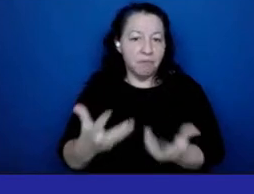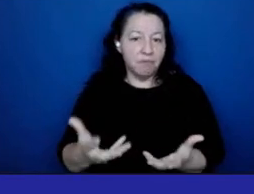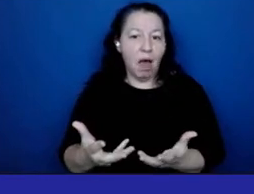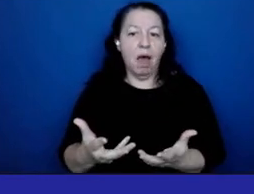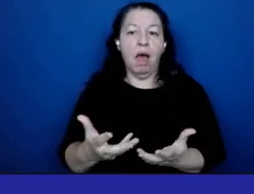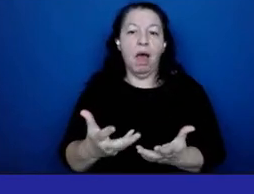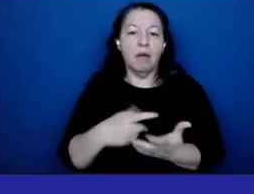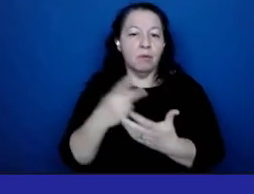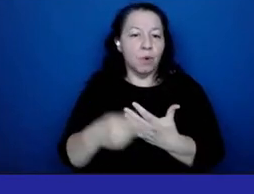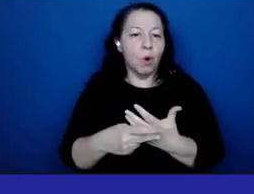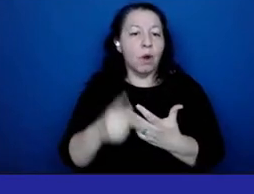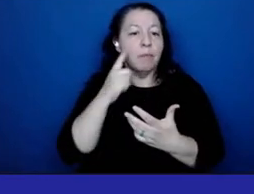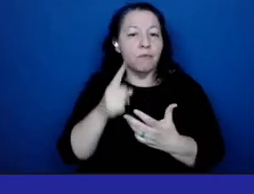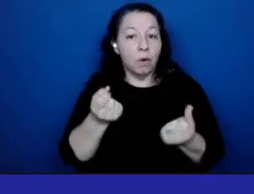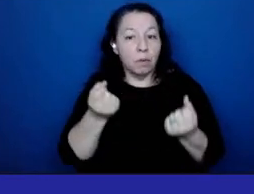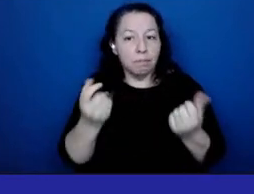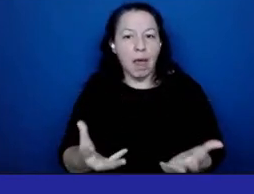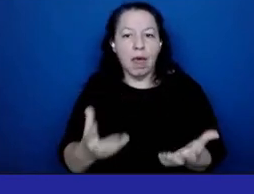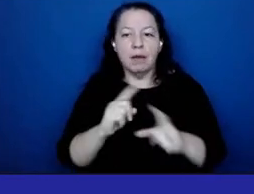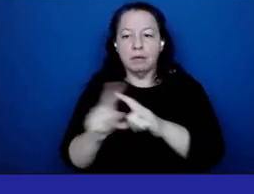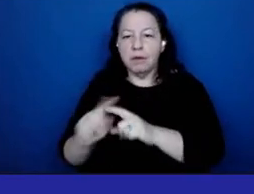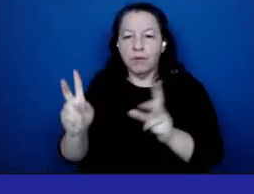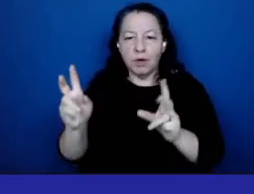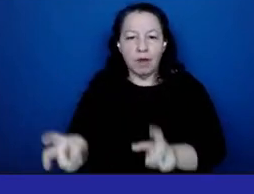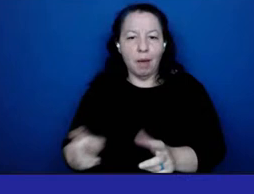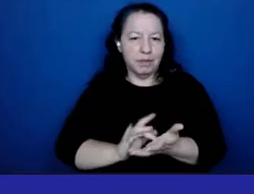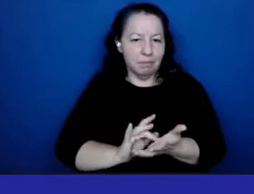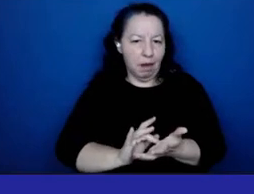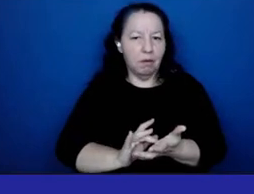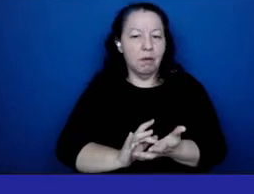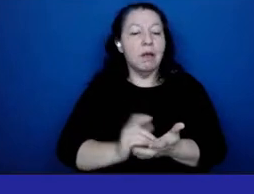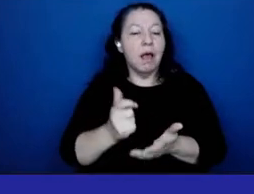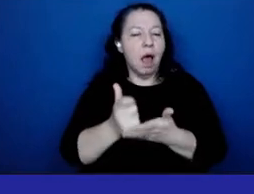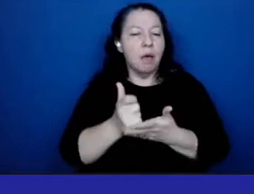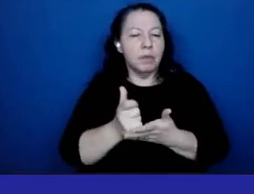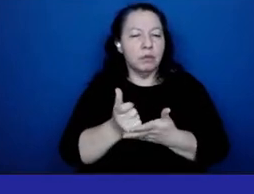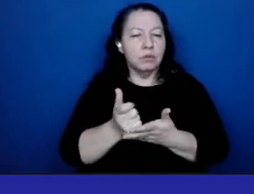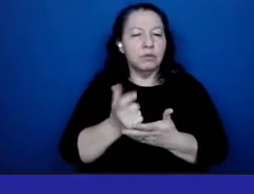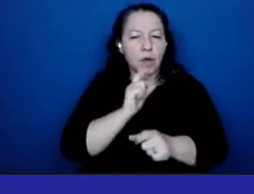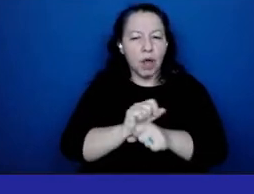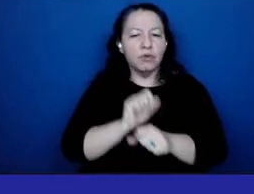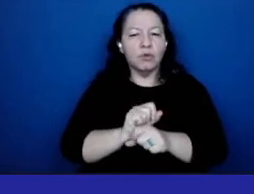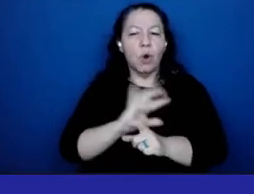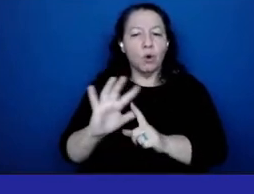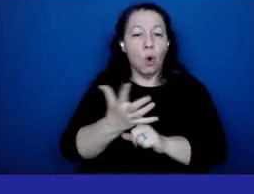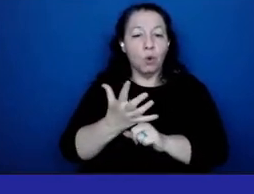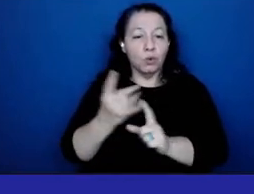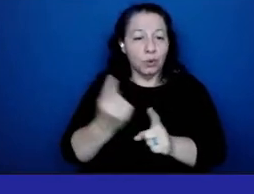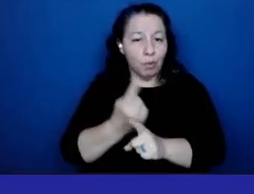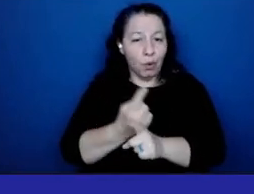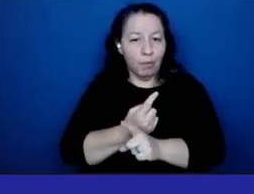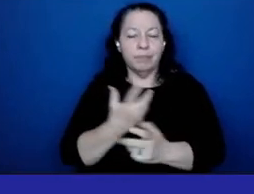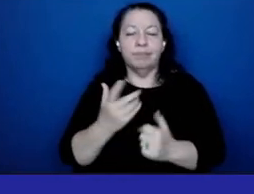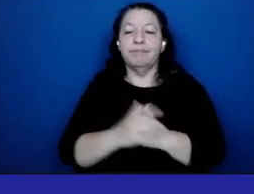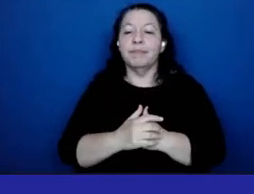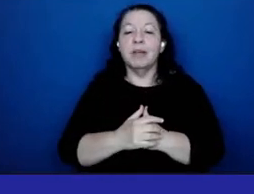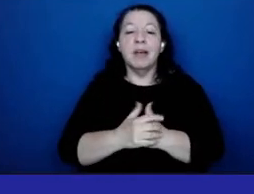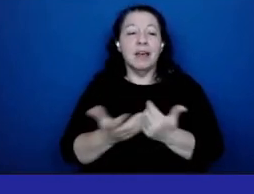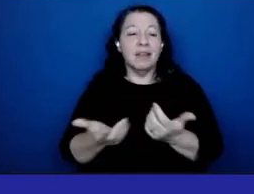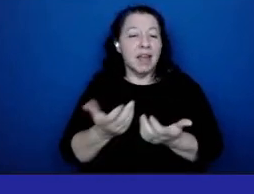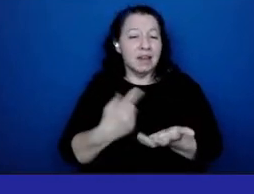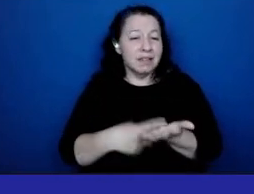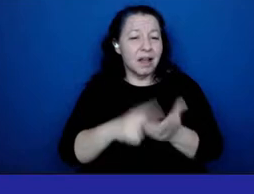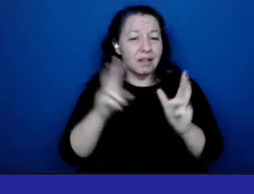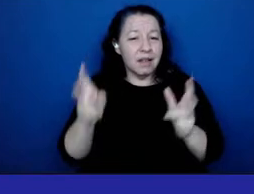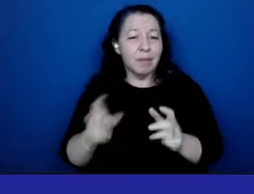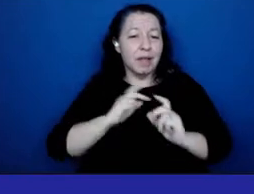she helps us to ensure our culturally tailored appropriately the program topics cover a range of physical and behavior